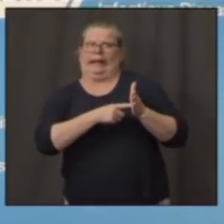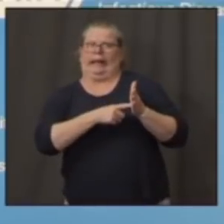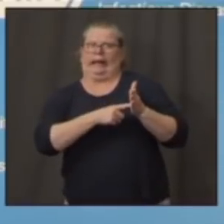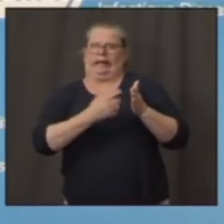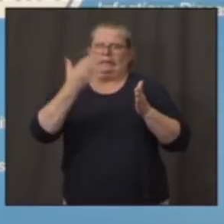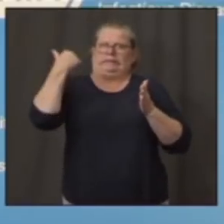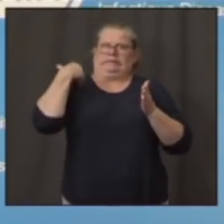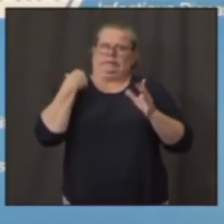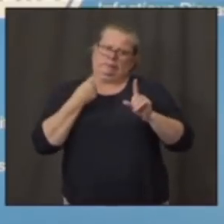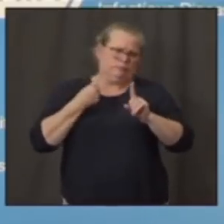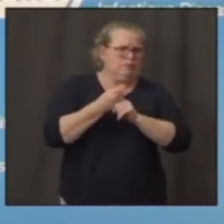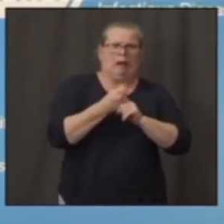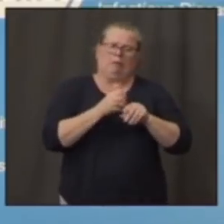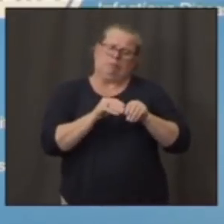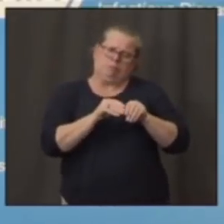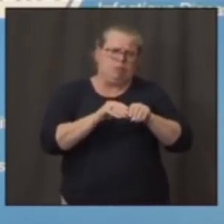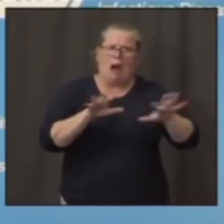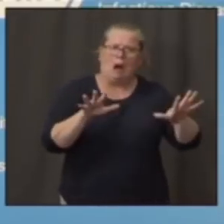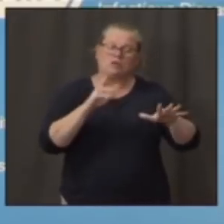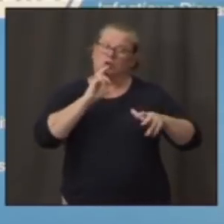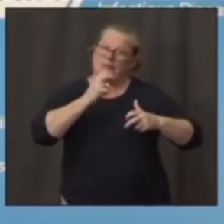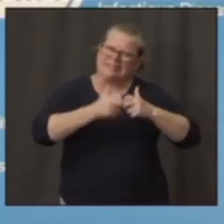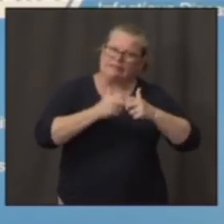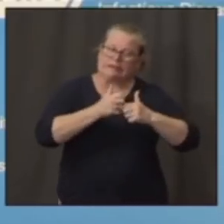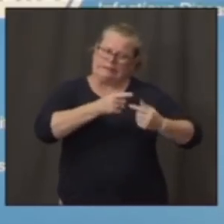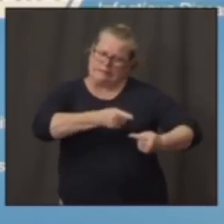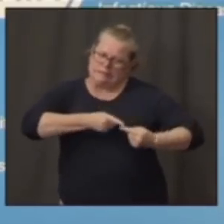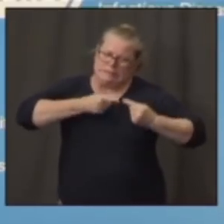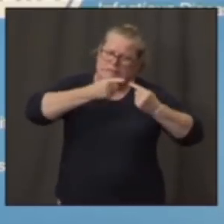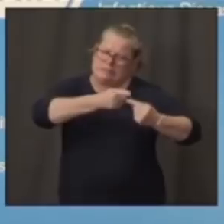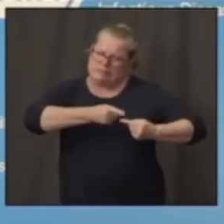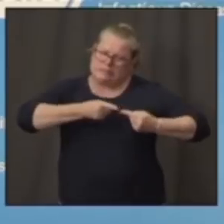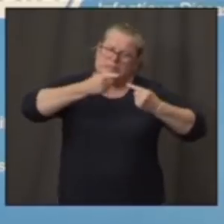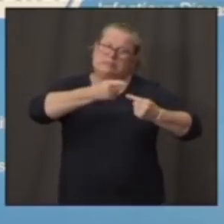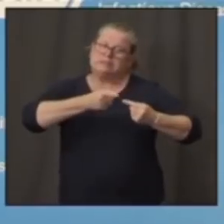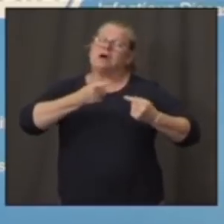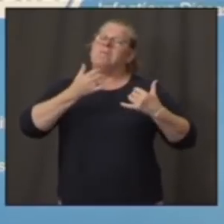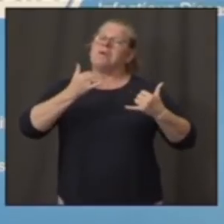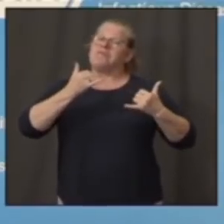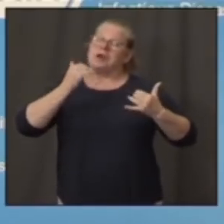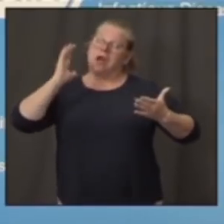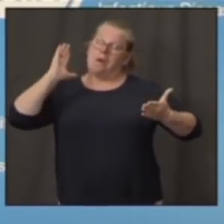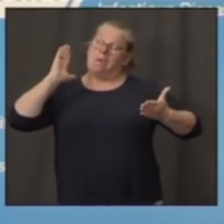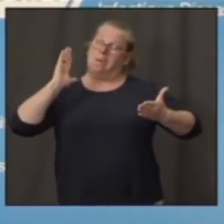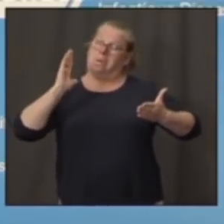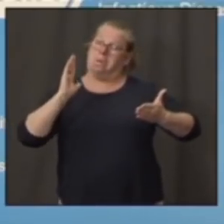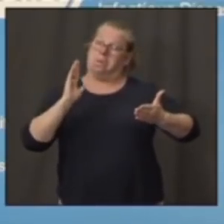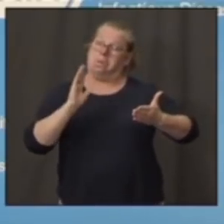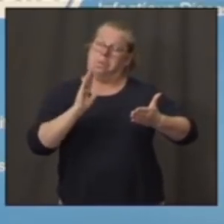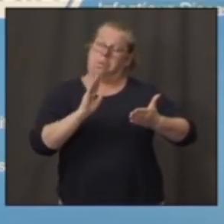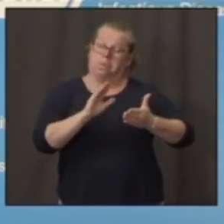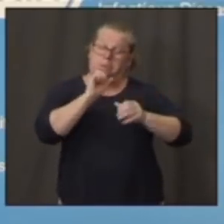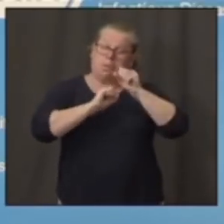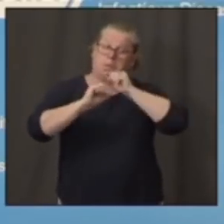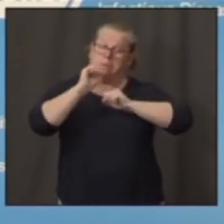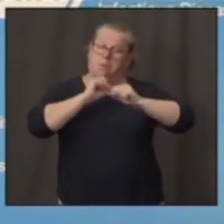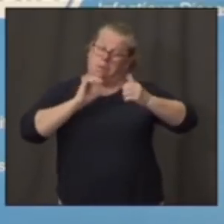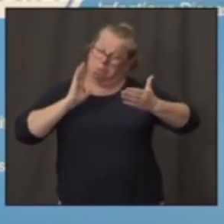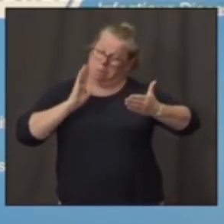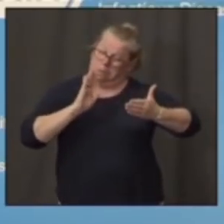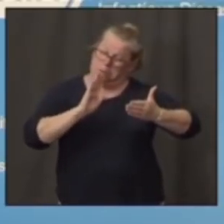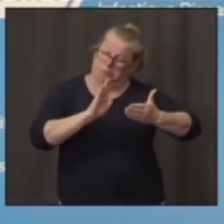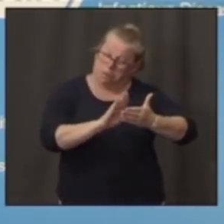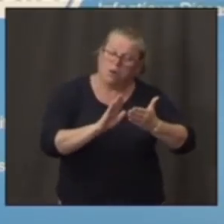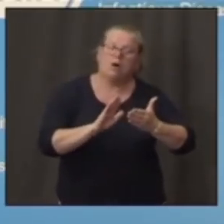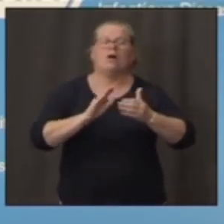difficult there for a while. But getting back to where you are right now is a good place, and I urge you to do everything you can.